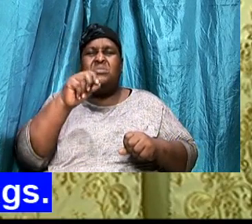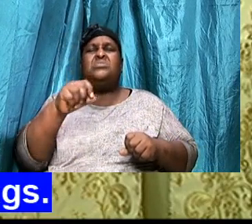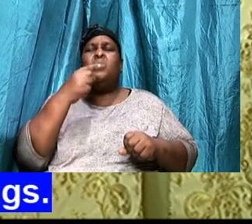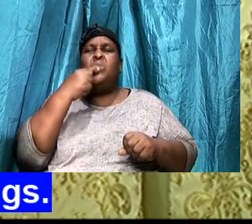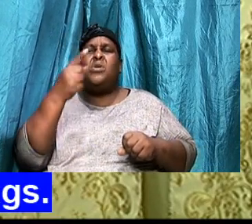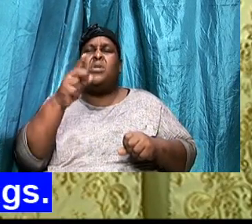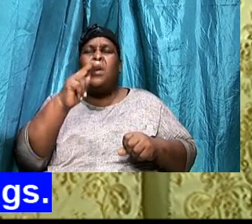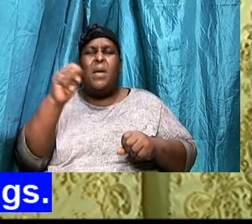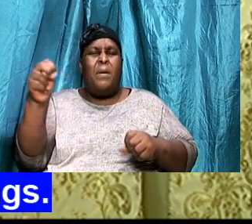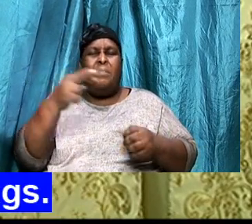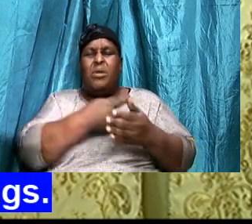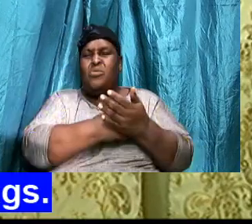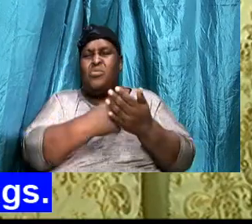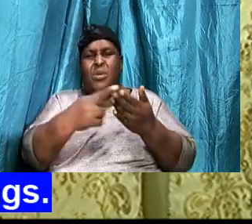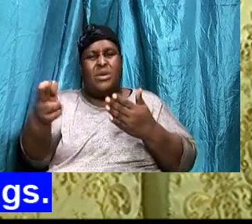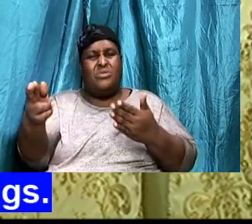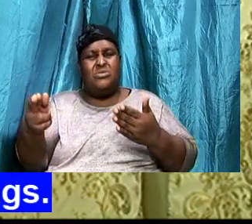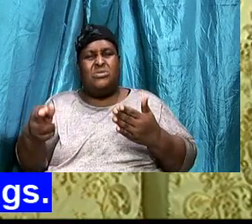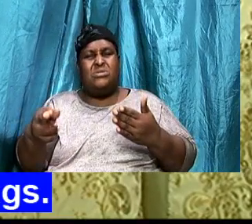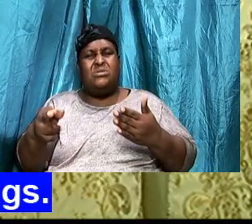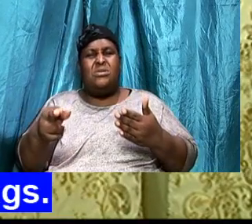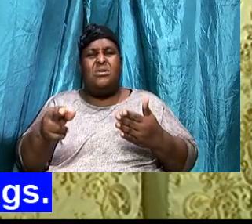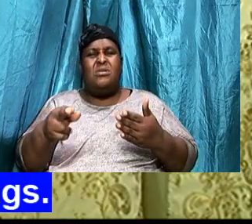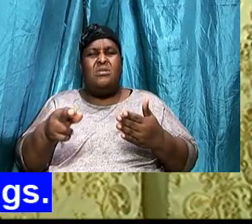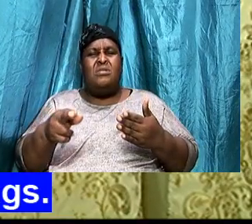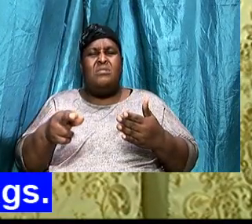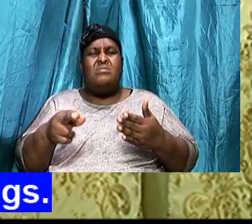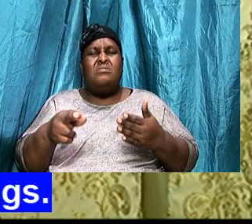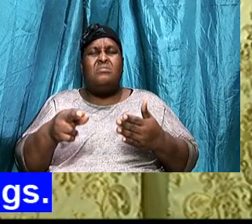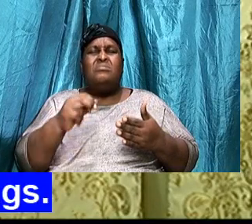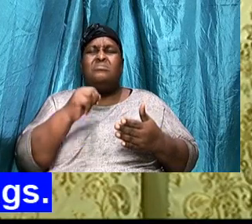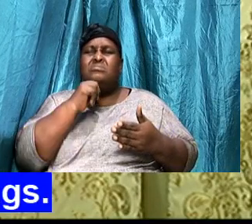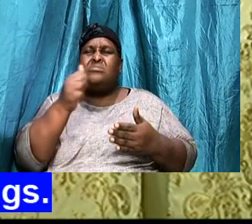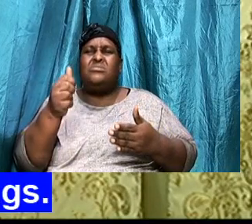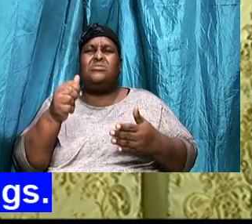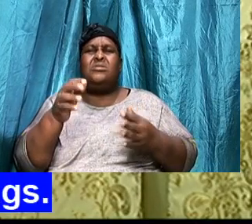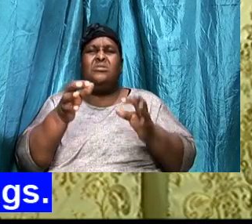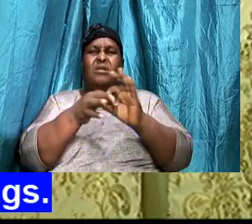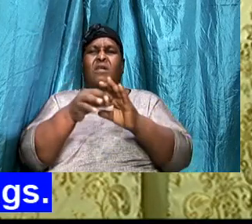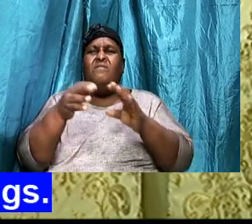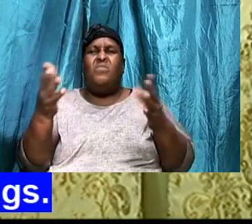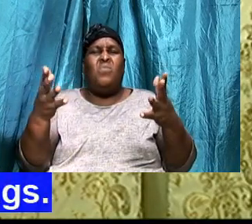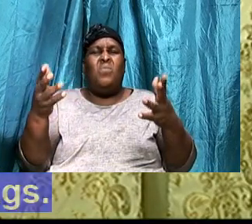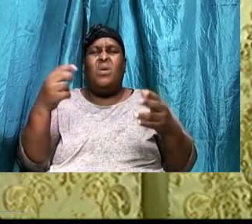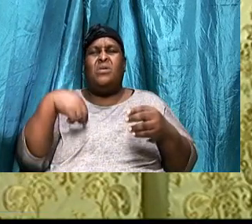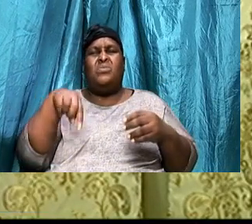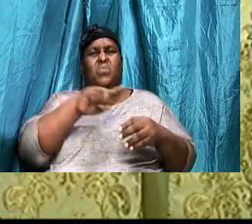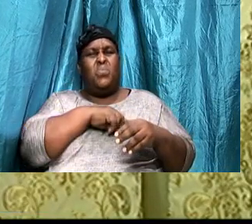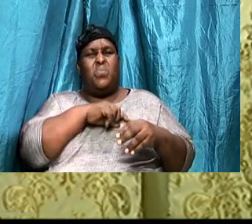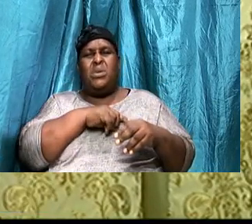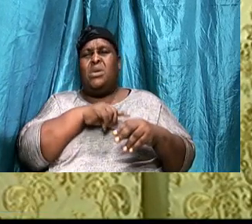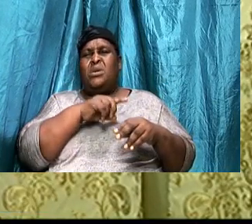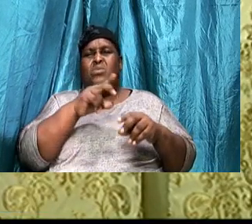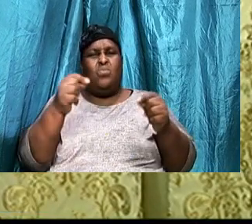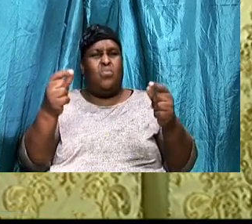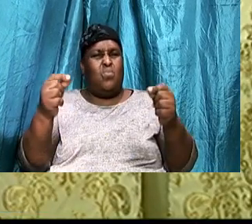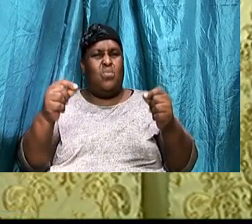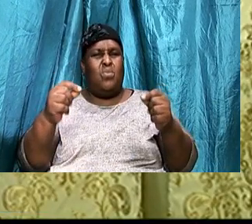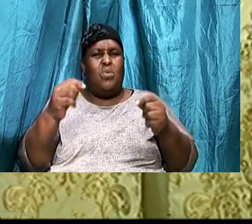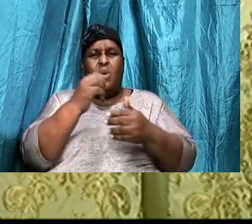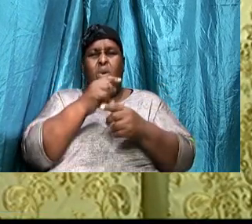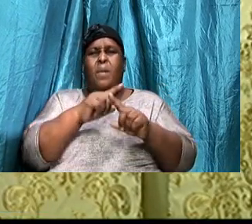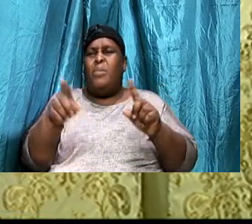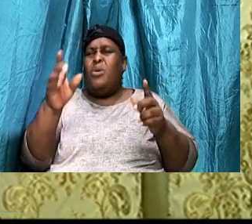Is not based on what we do, But something we receive, When we believe, In